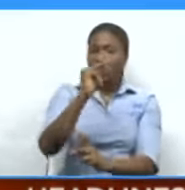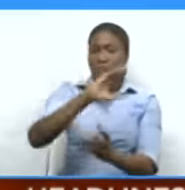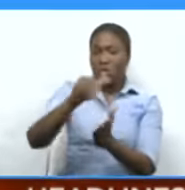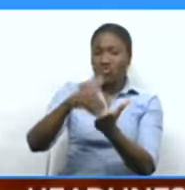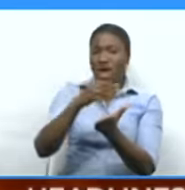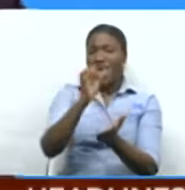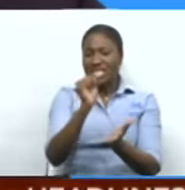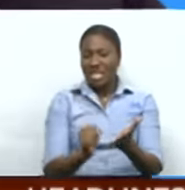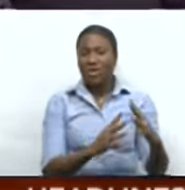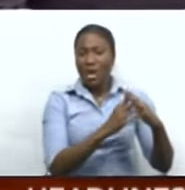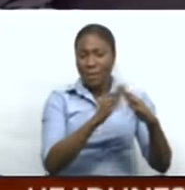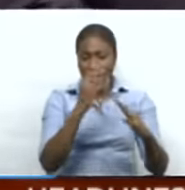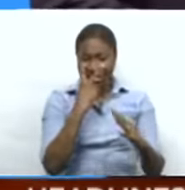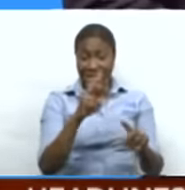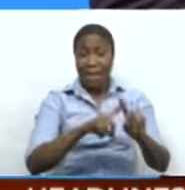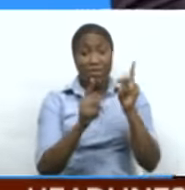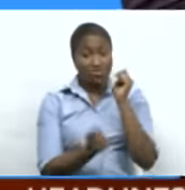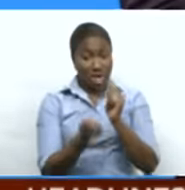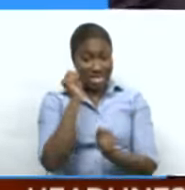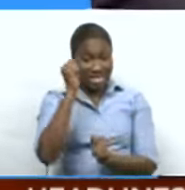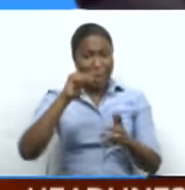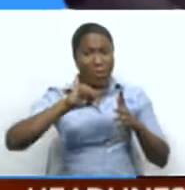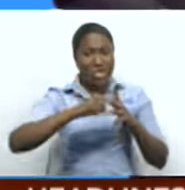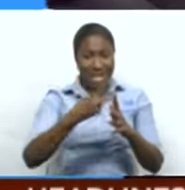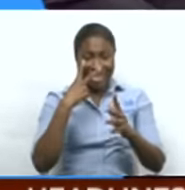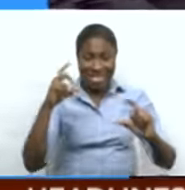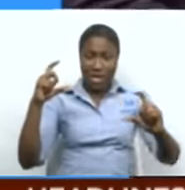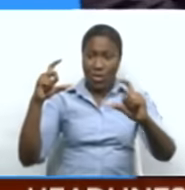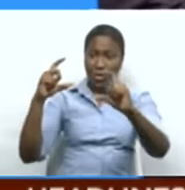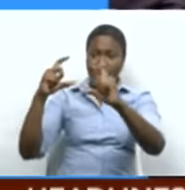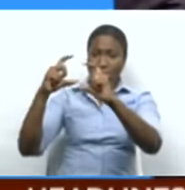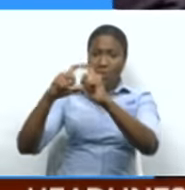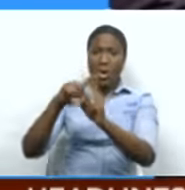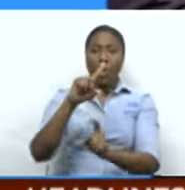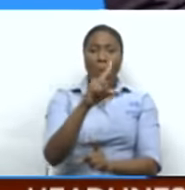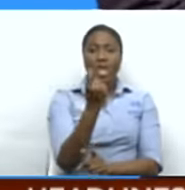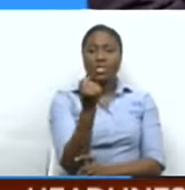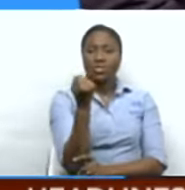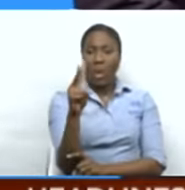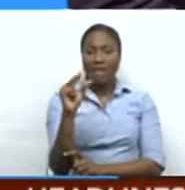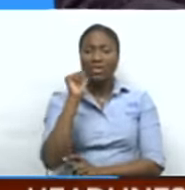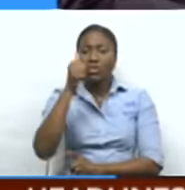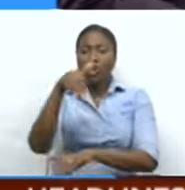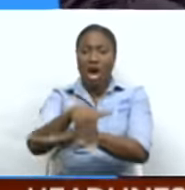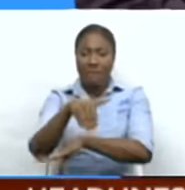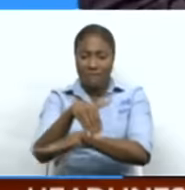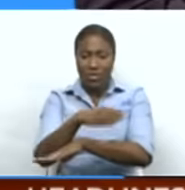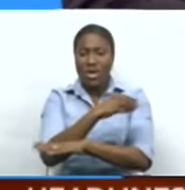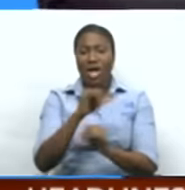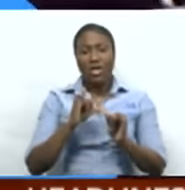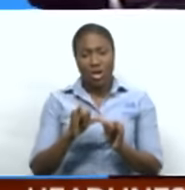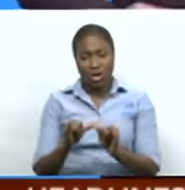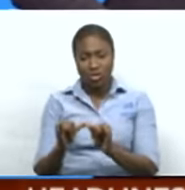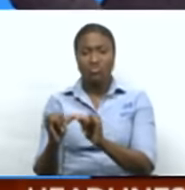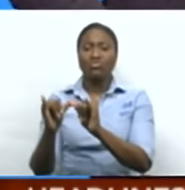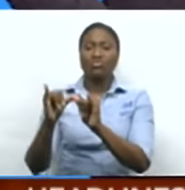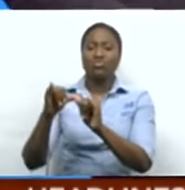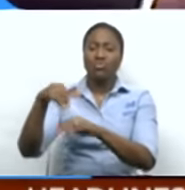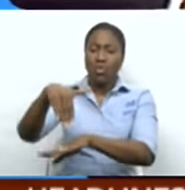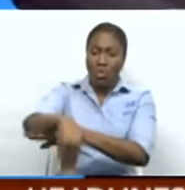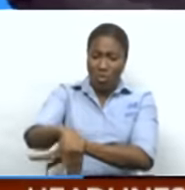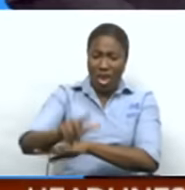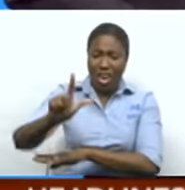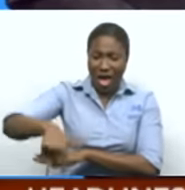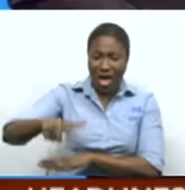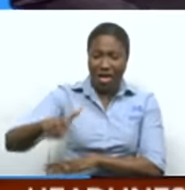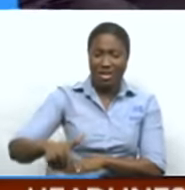for Trinidad and Tobago will begin at around 1.12 tomorrow afternoon. And continue into the late afternoon with the maximum eclipse